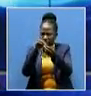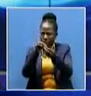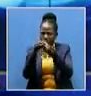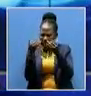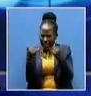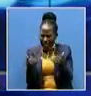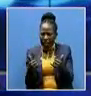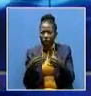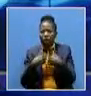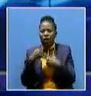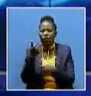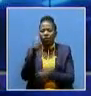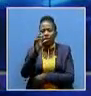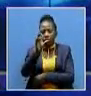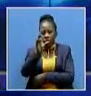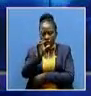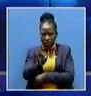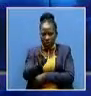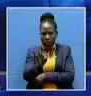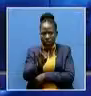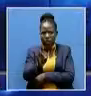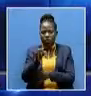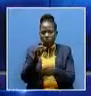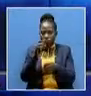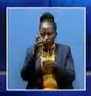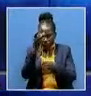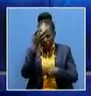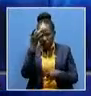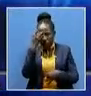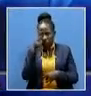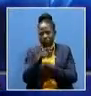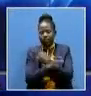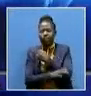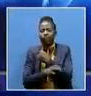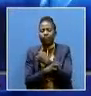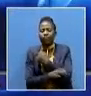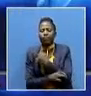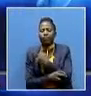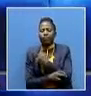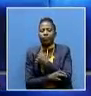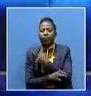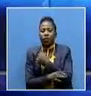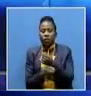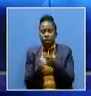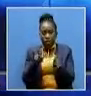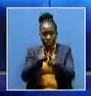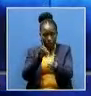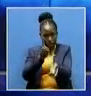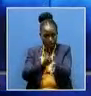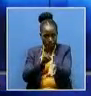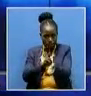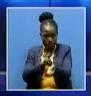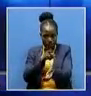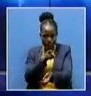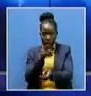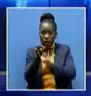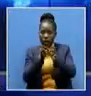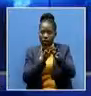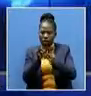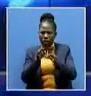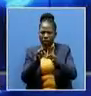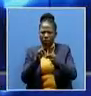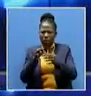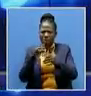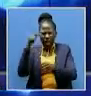currently 18 COVID-19 active cases in the country. And Dr Malama has disclosed that government has